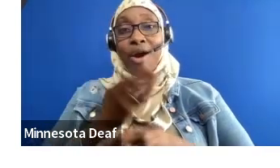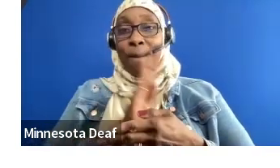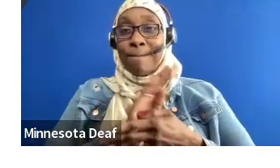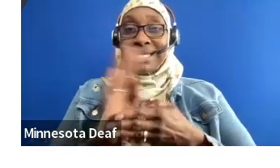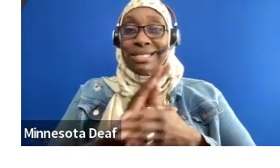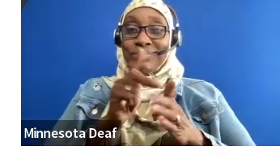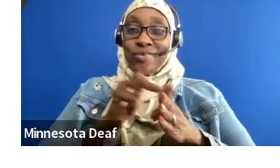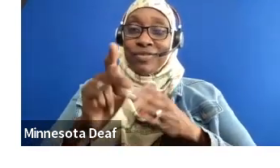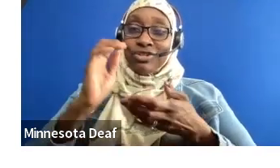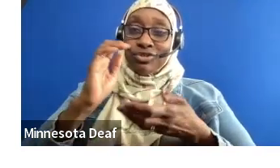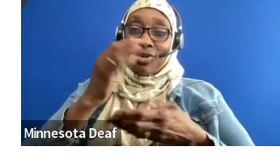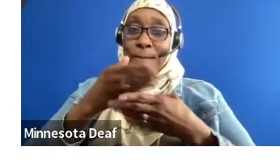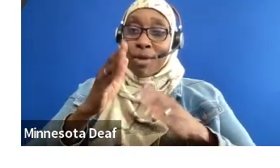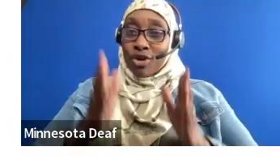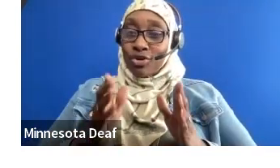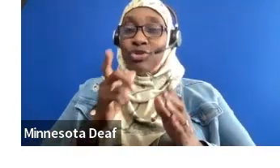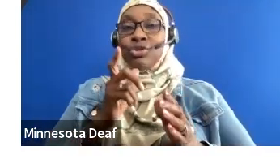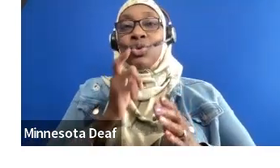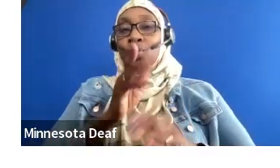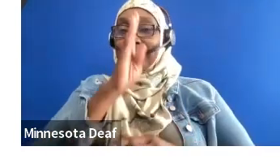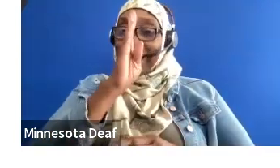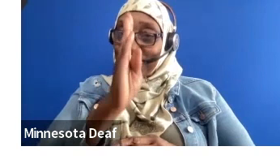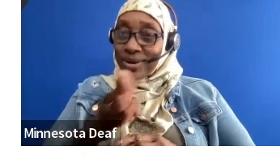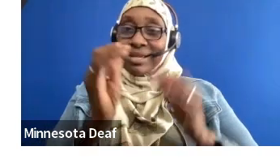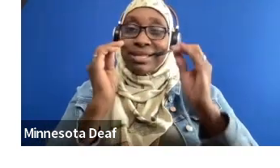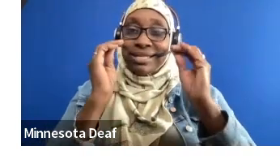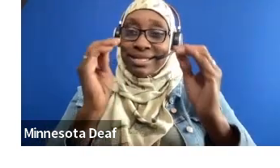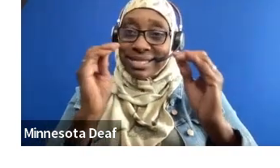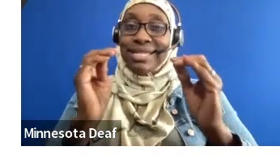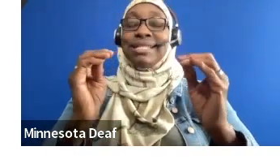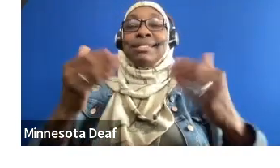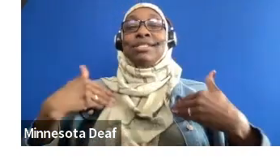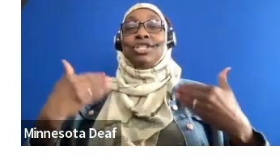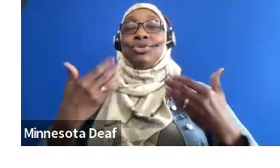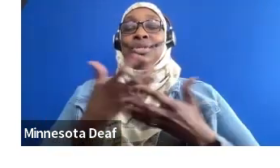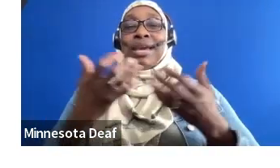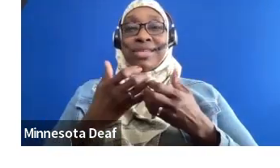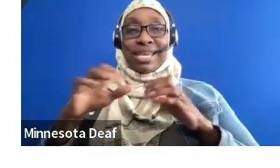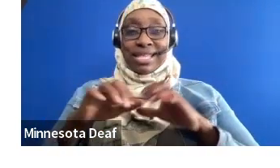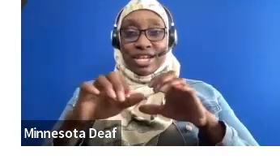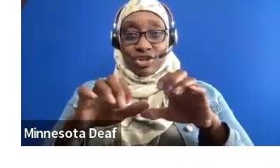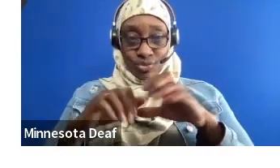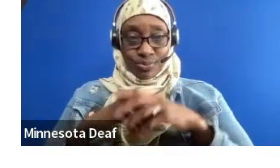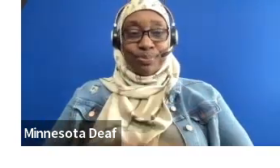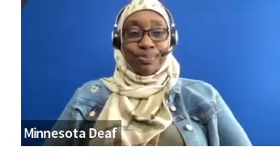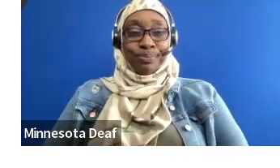our youths about what they do. They serve as educational career mentors through their lectures, job channels, and trade show events.